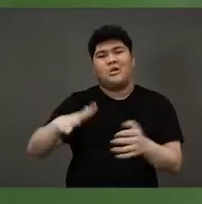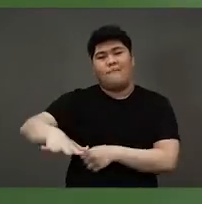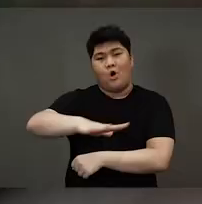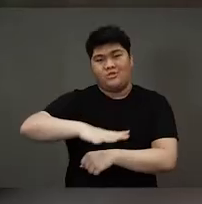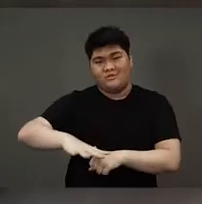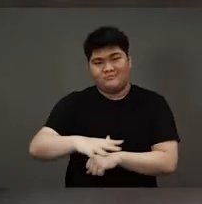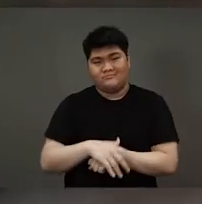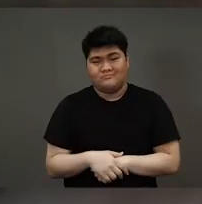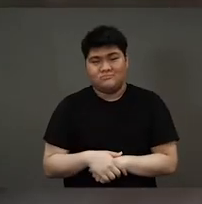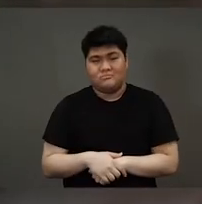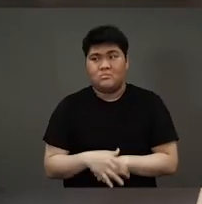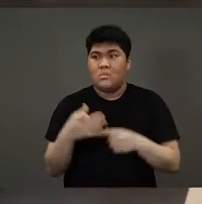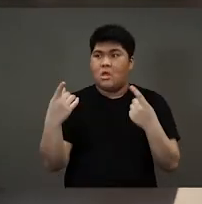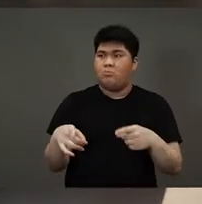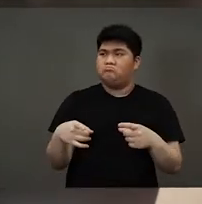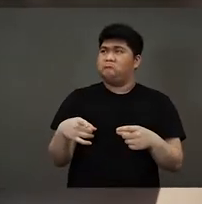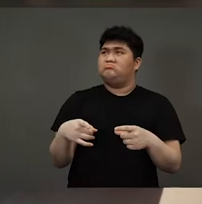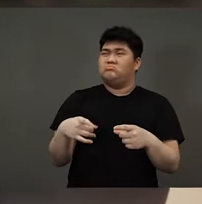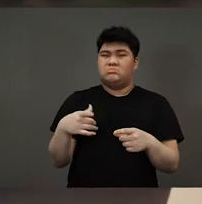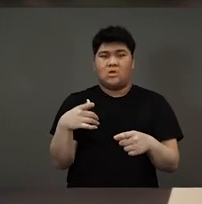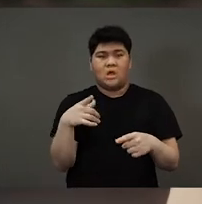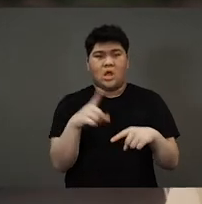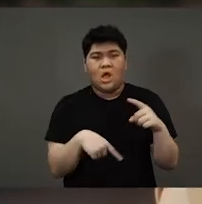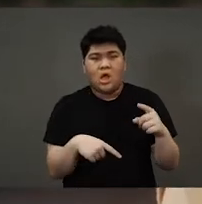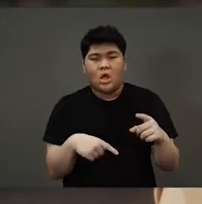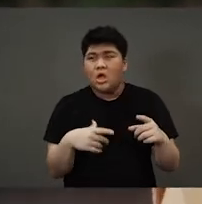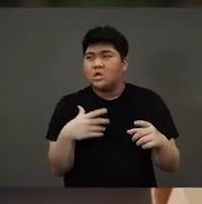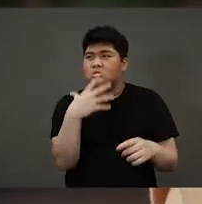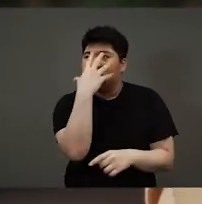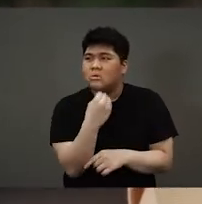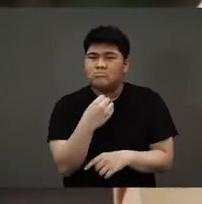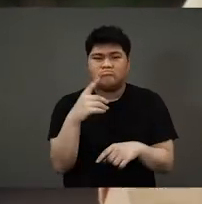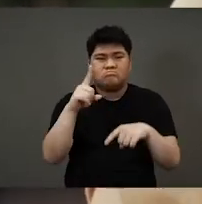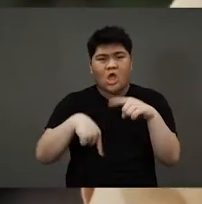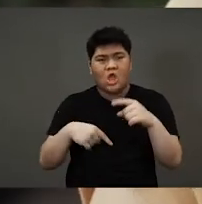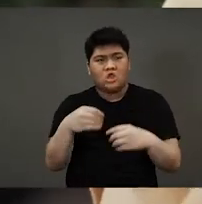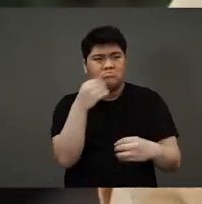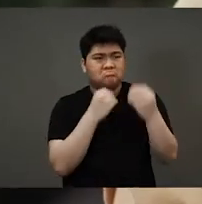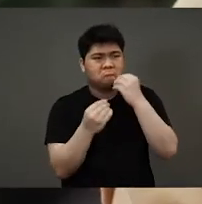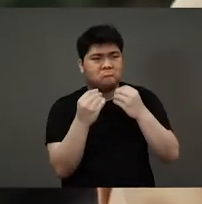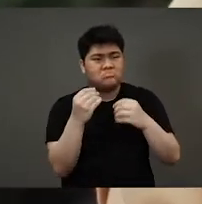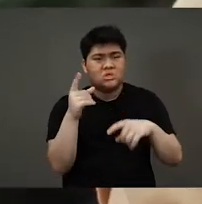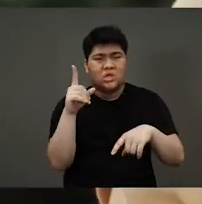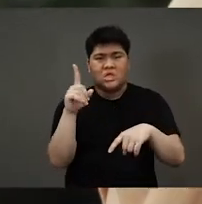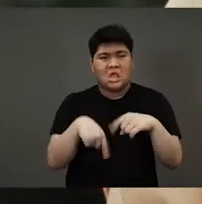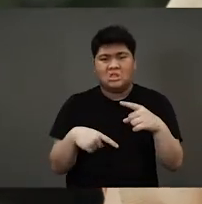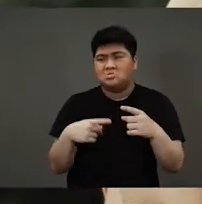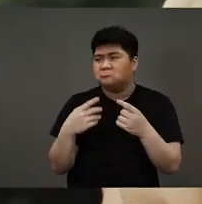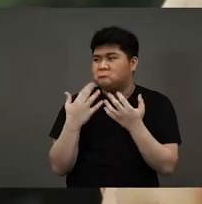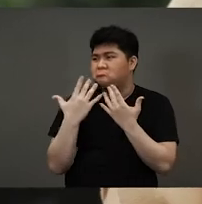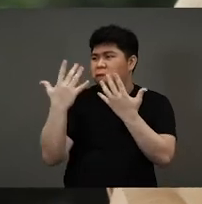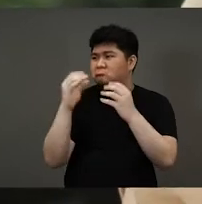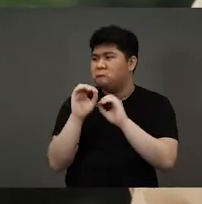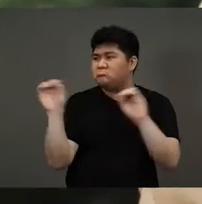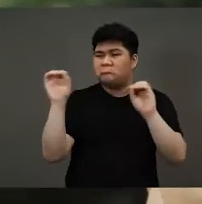pond. One day, the mermaid princess, she was disturbed. She couldn't sleep, she couldn't eat,